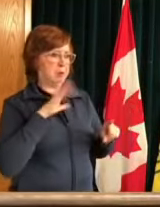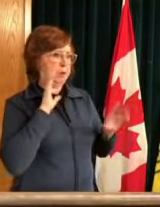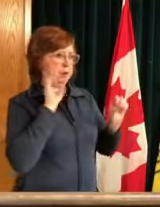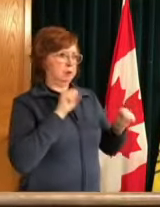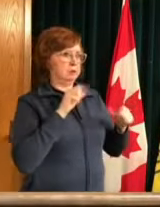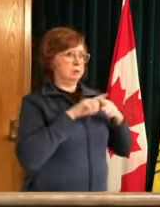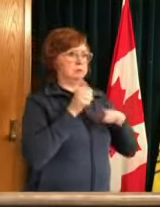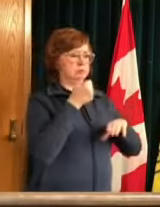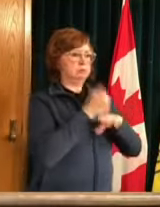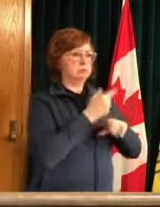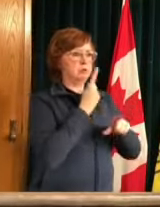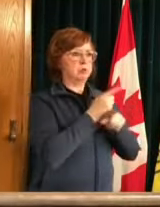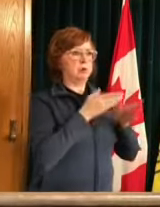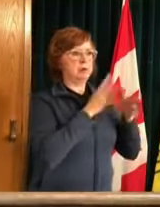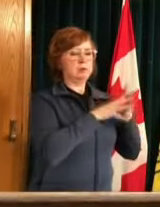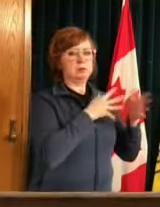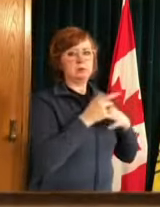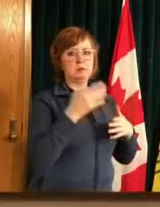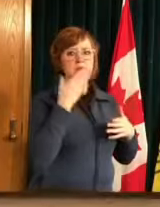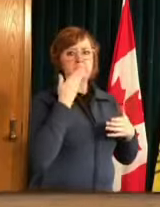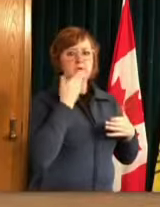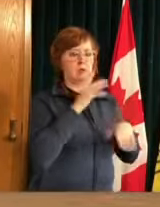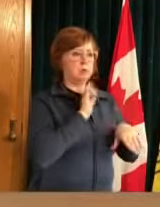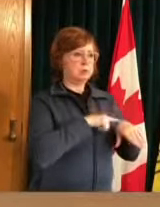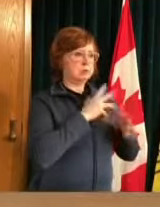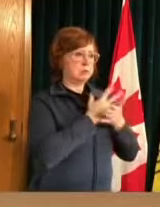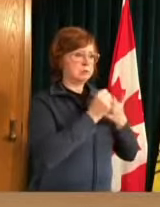concludes today's update thank you for joining us